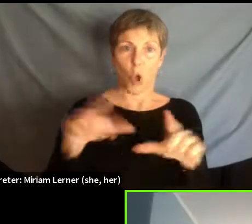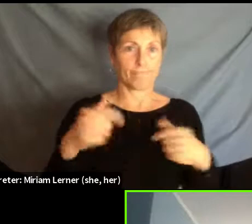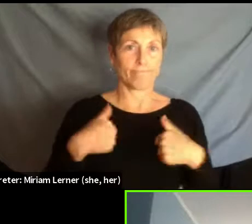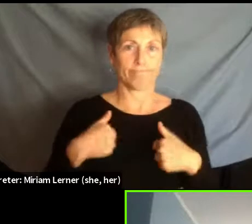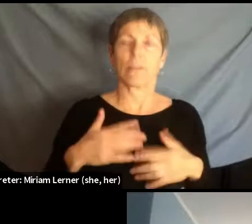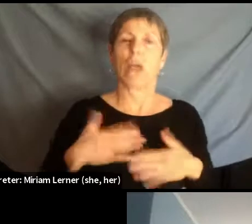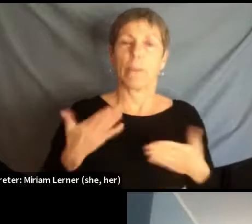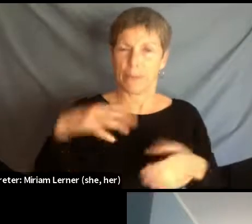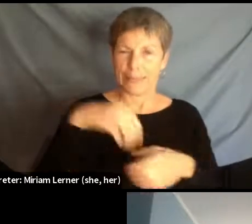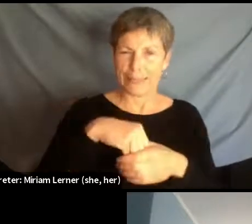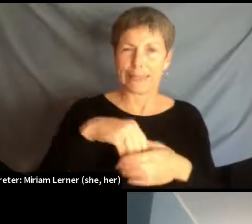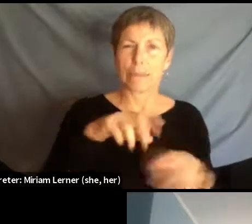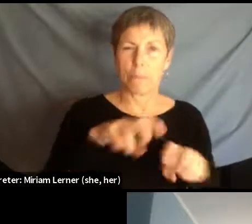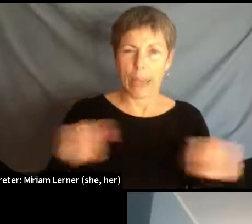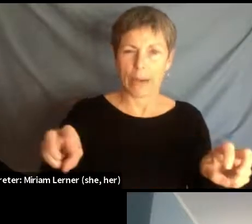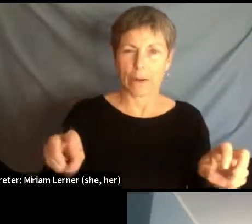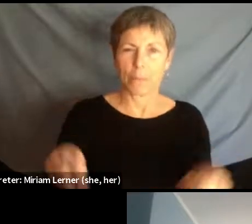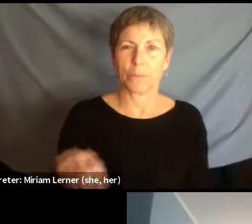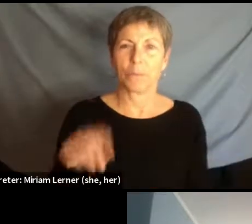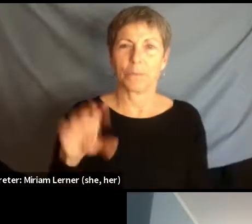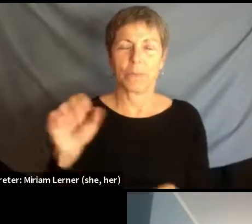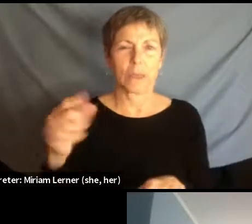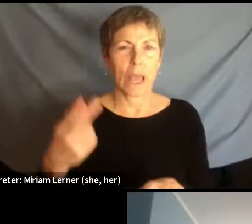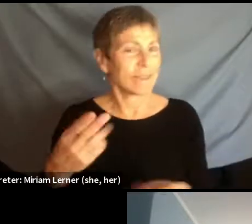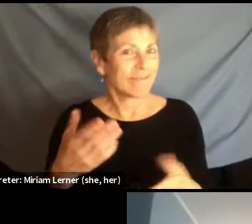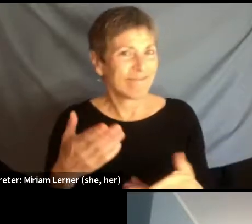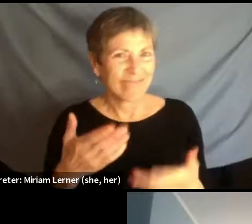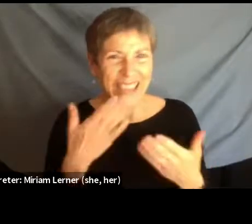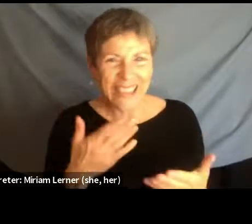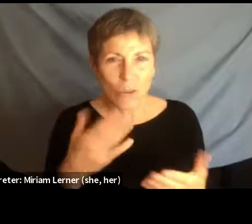Thank you so much. I'm guessing, is Abe with us yet?